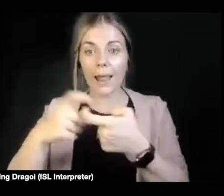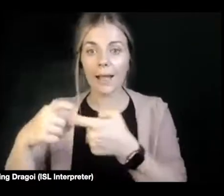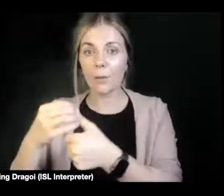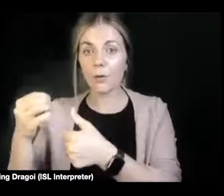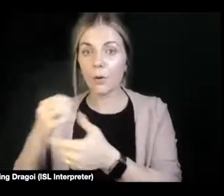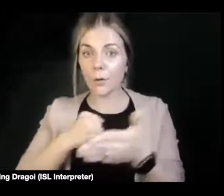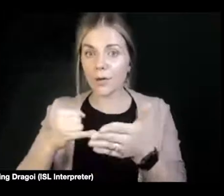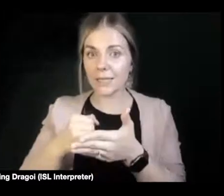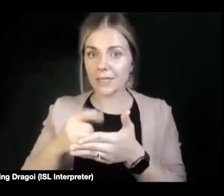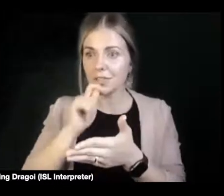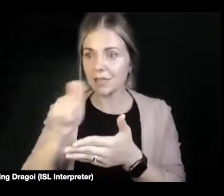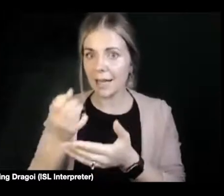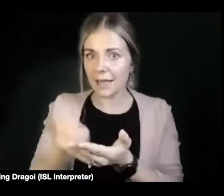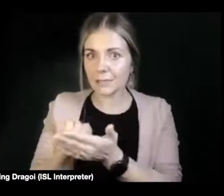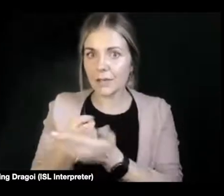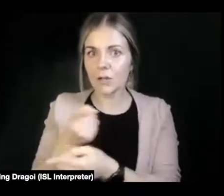it.